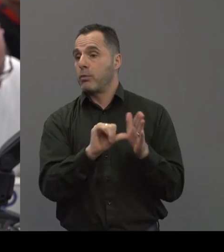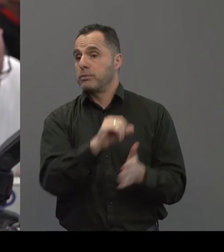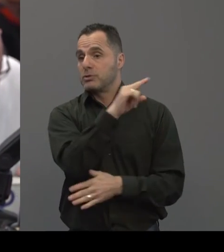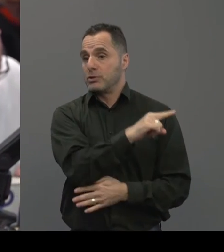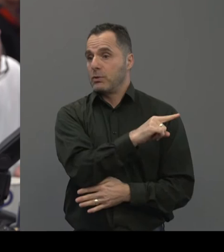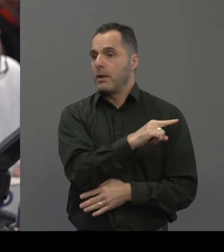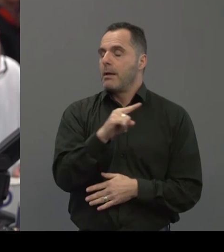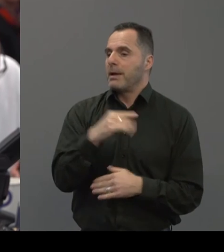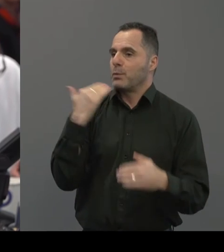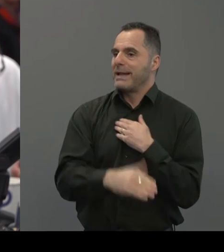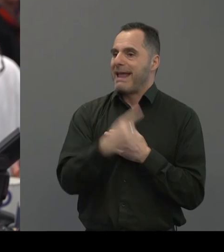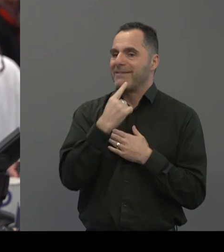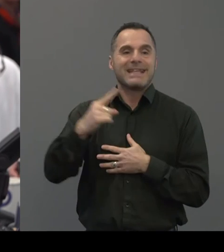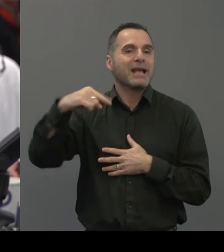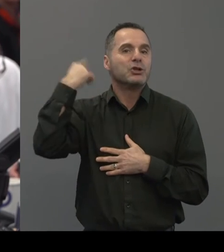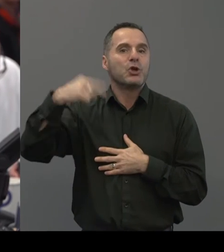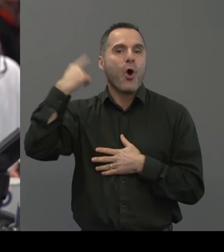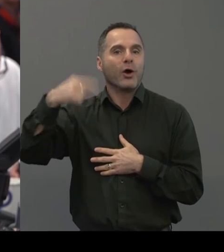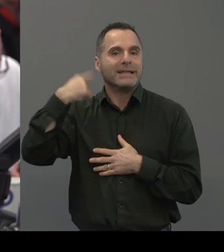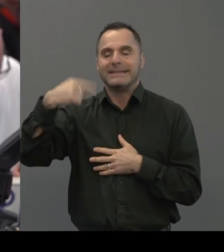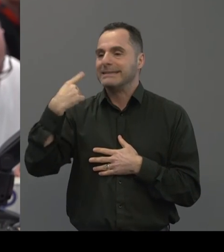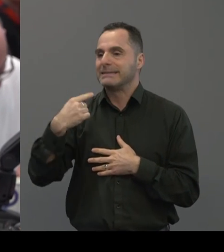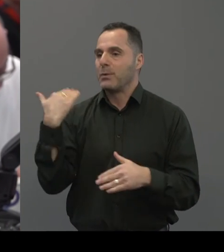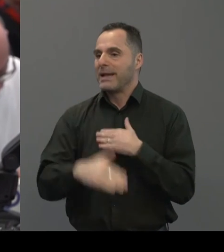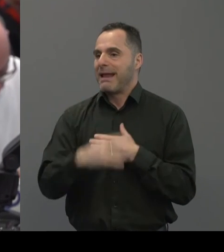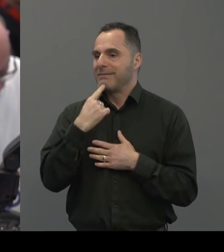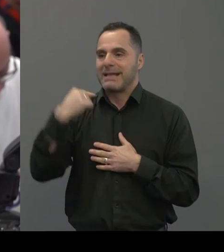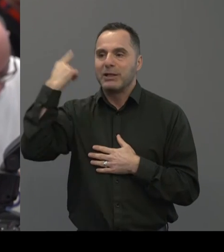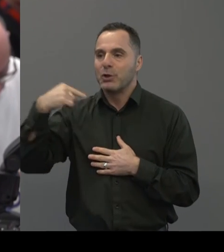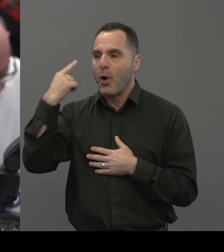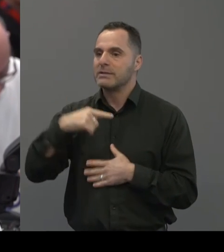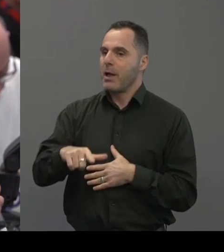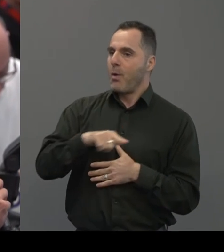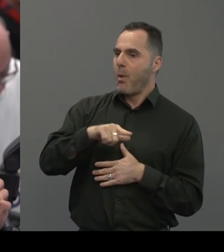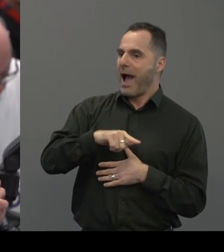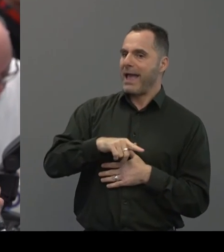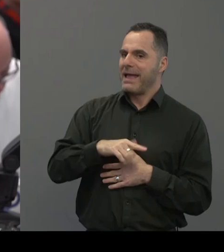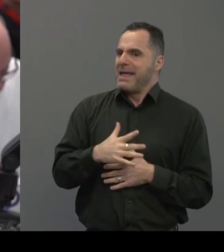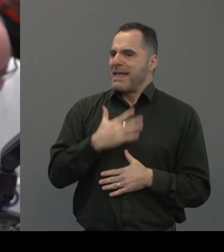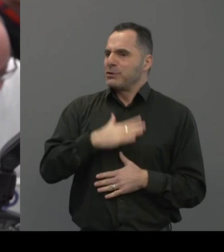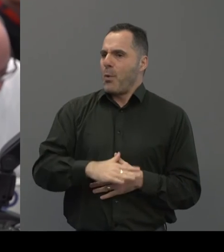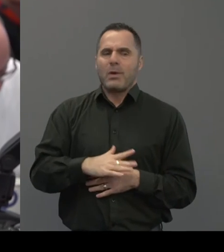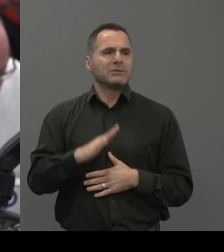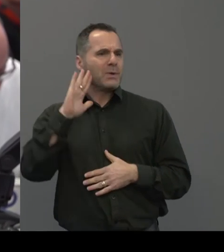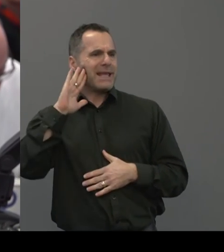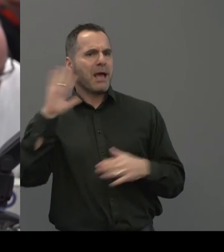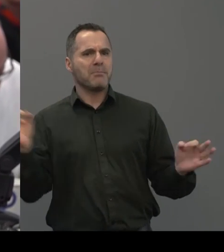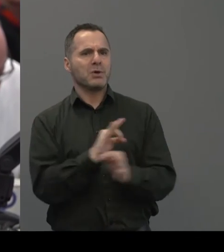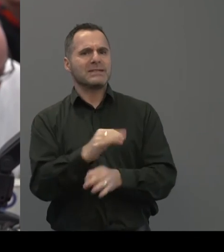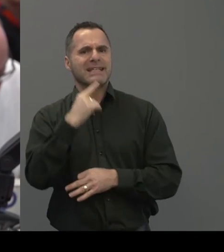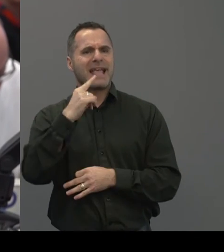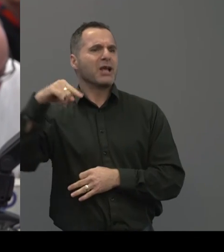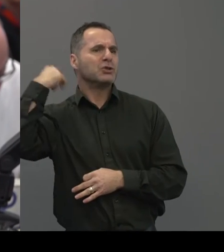but we don't ever call it noise induced. The young people don't like to think of their music as noise